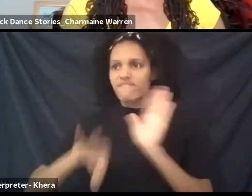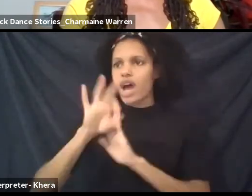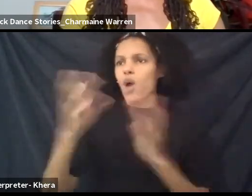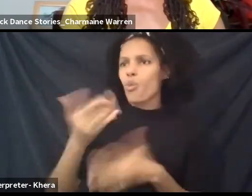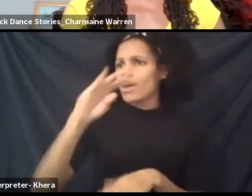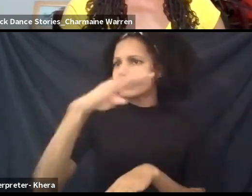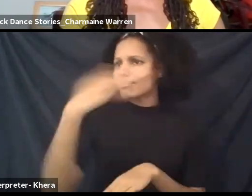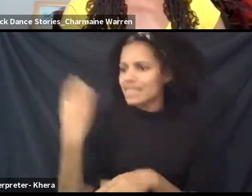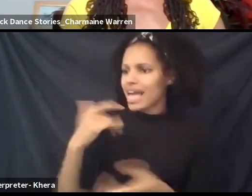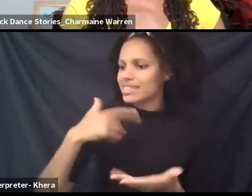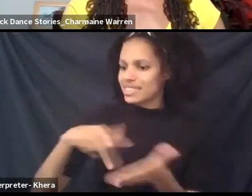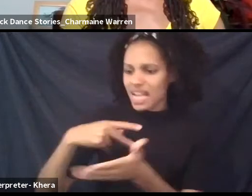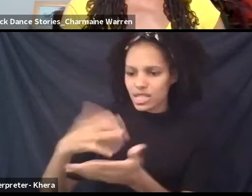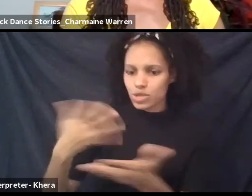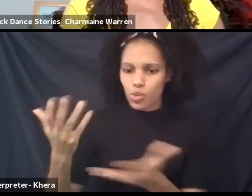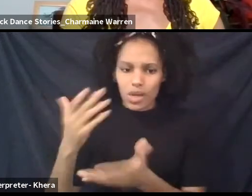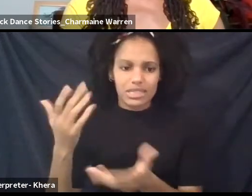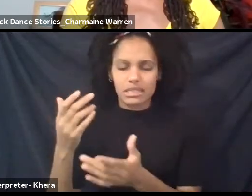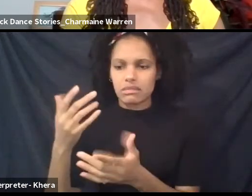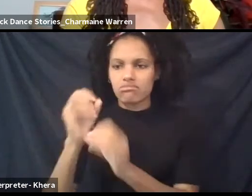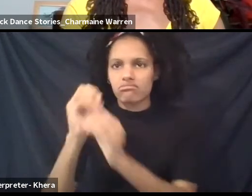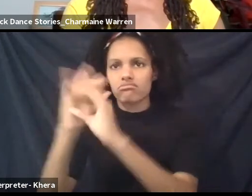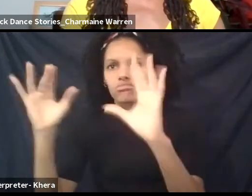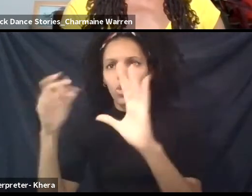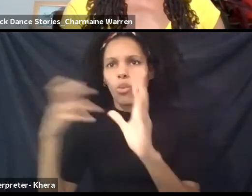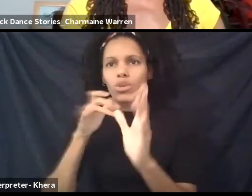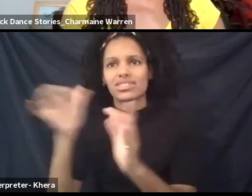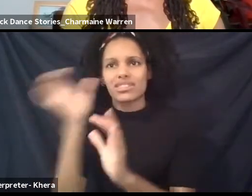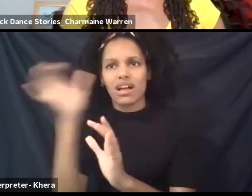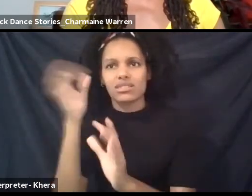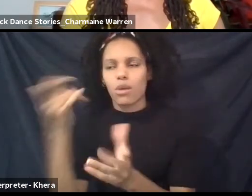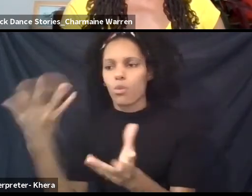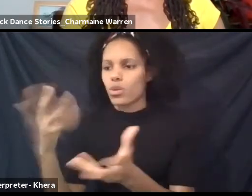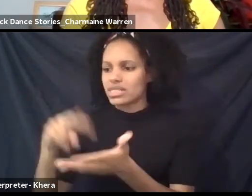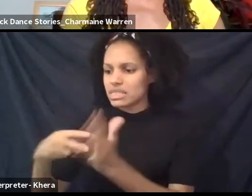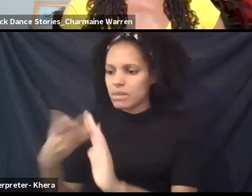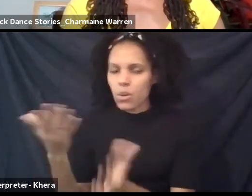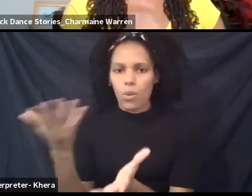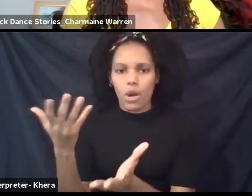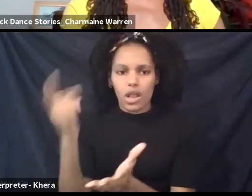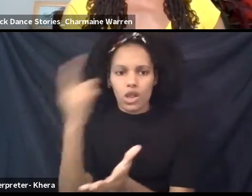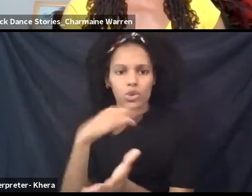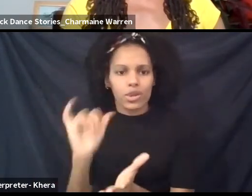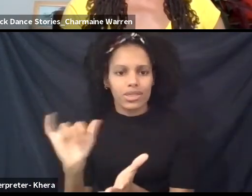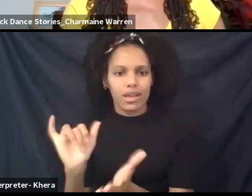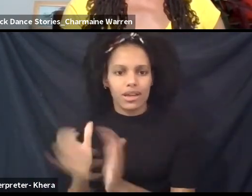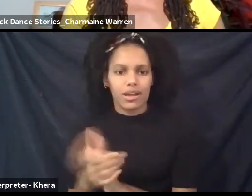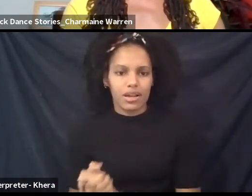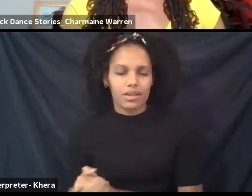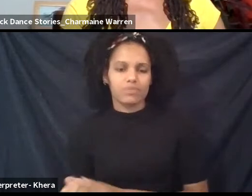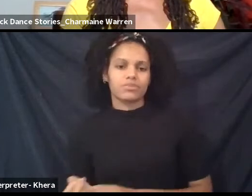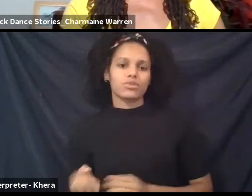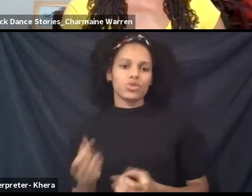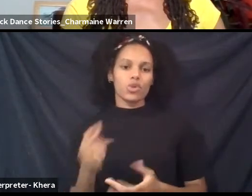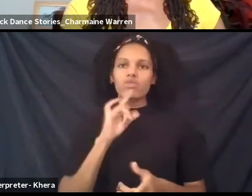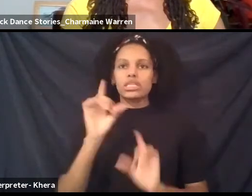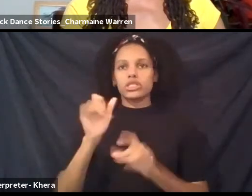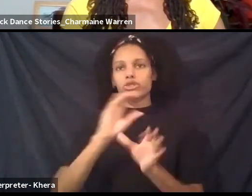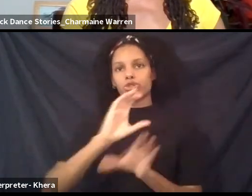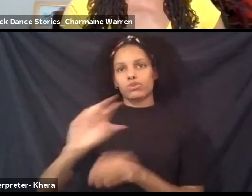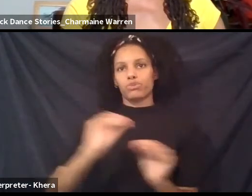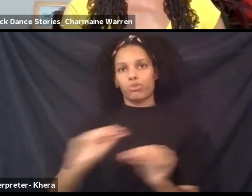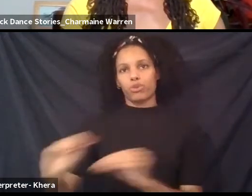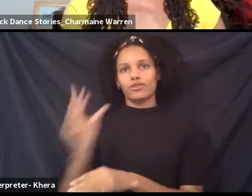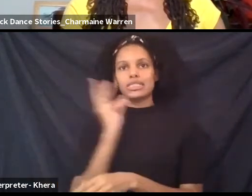expand this concept of what Black dance is in my own mind and in my own body? So I needed to just go and experience it wherever I